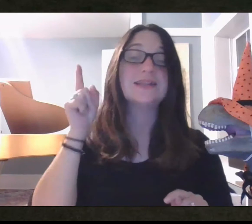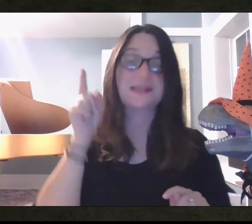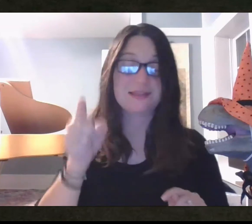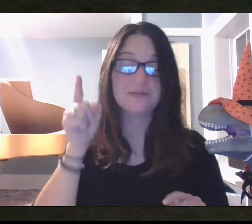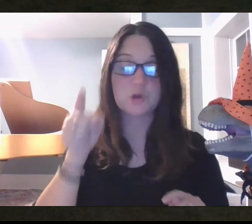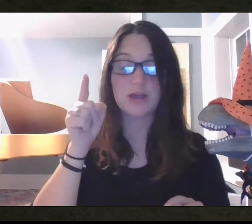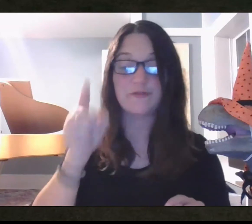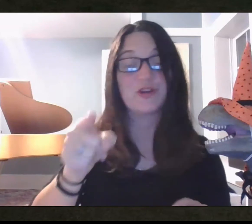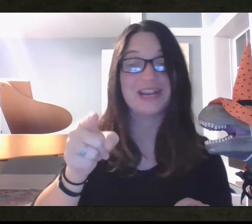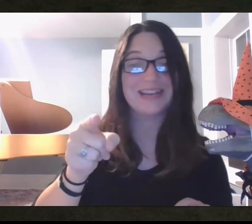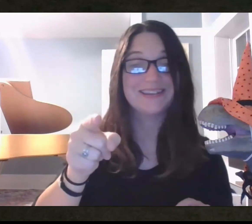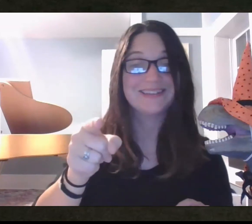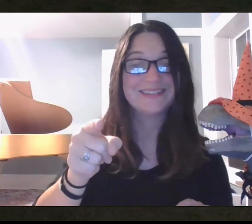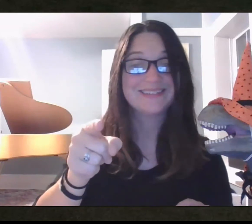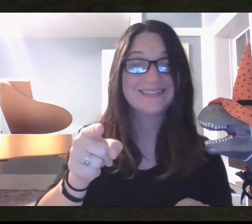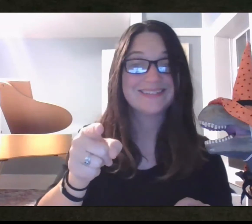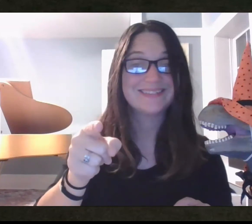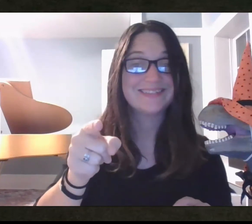to live drug free.